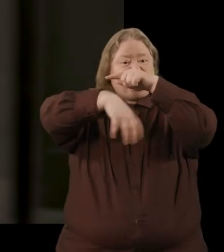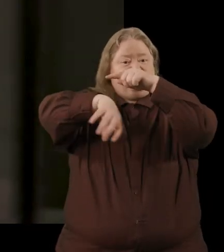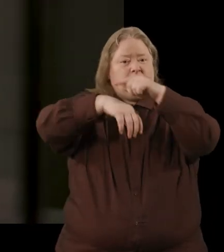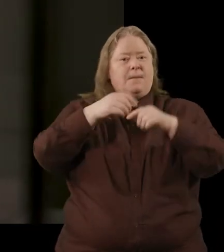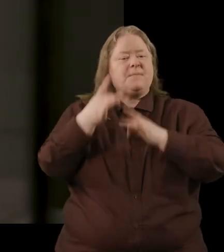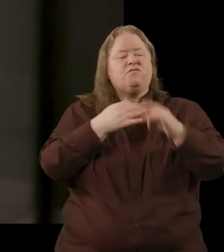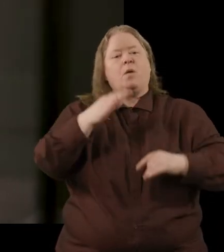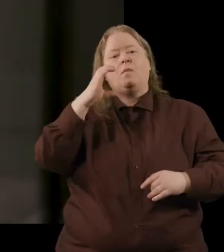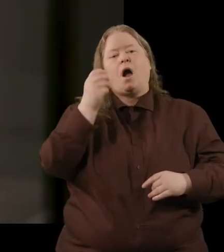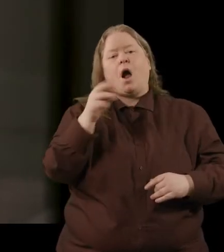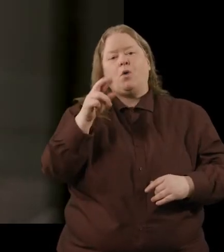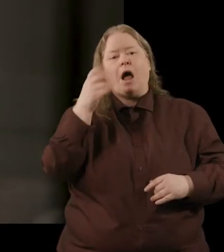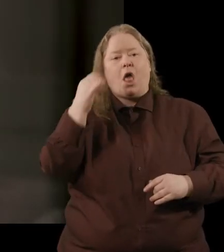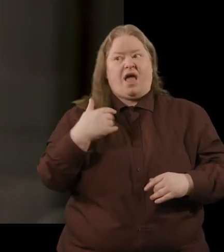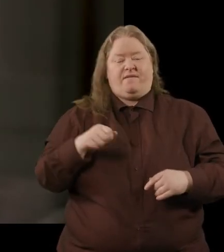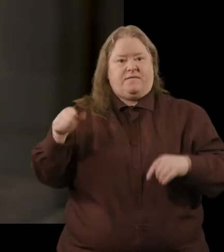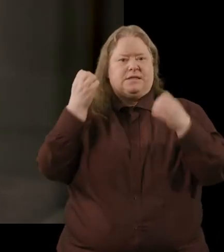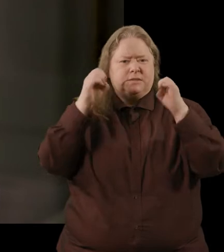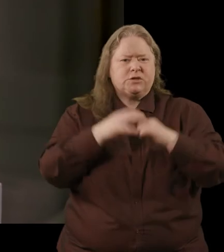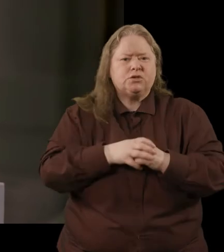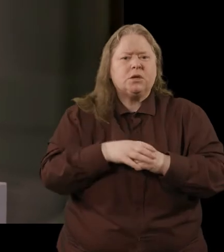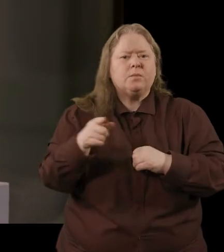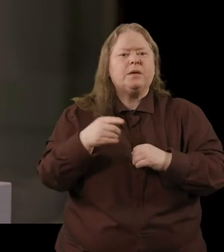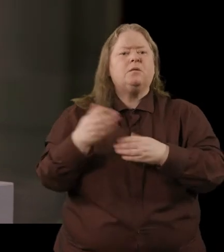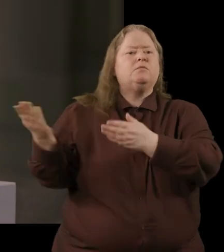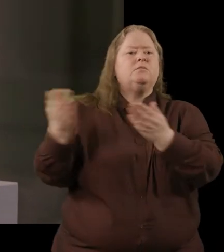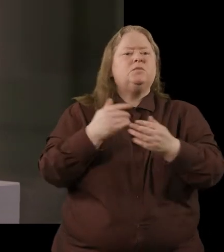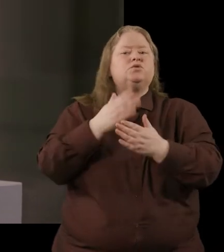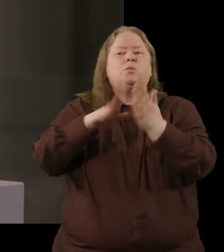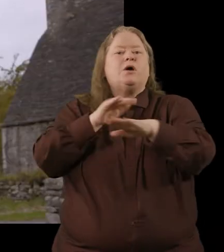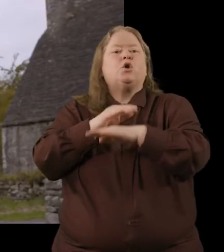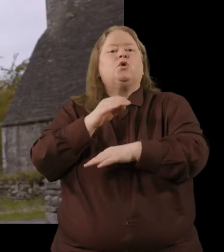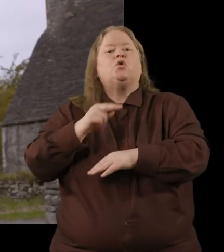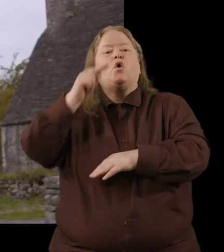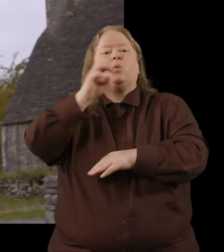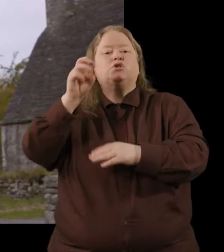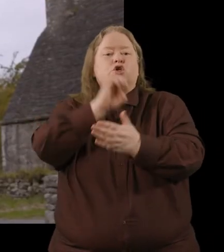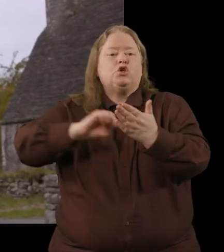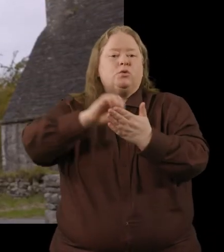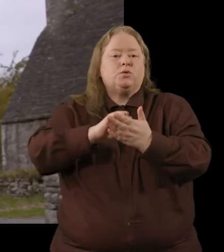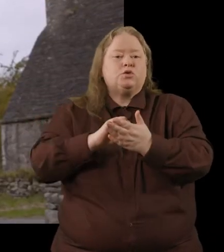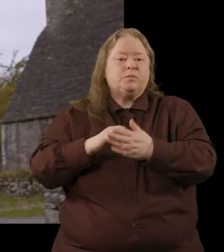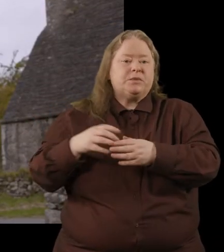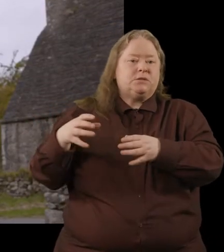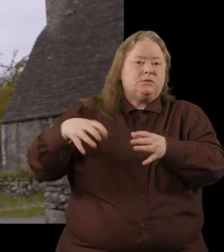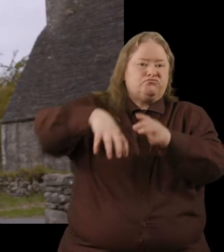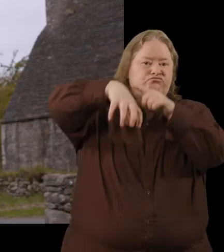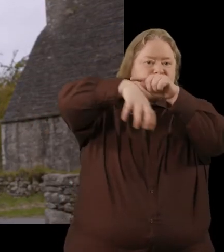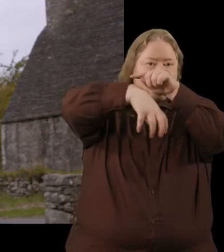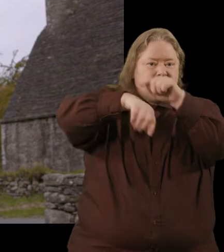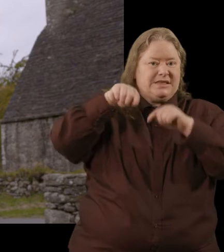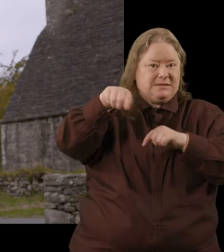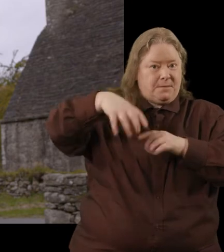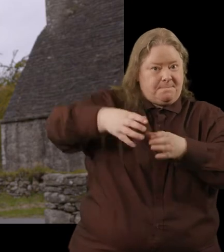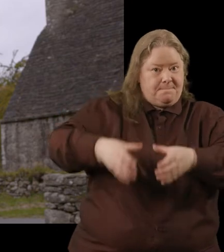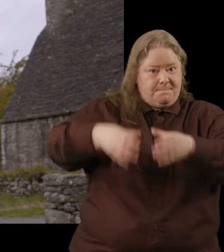is made of copper alloy and it would have been bought from somewhere in north western europe to be suspended in this bell tower it would